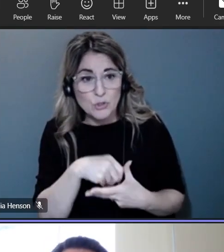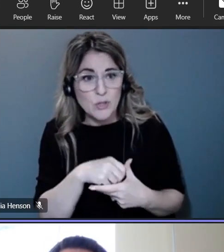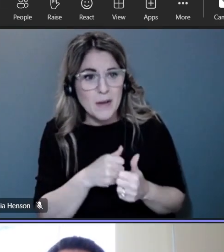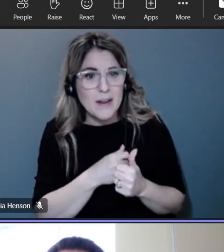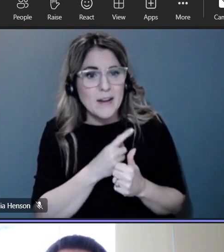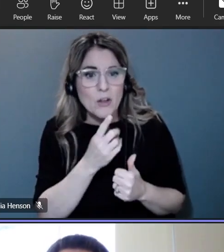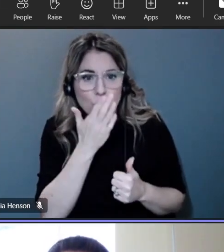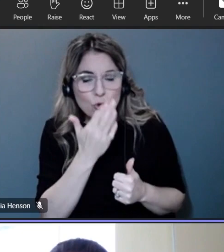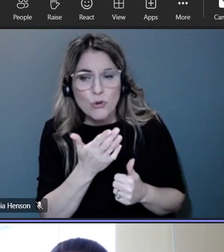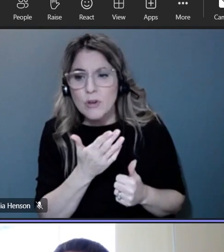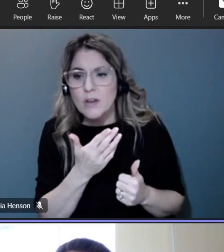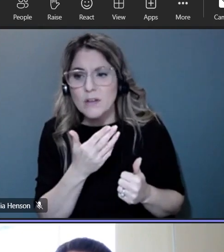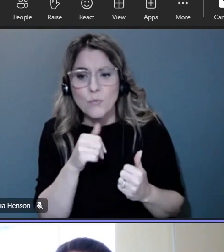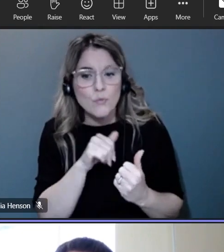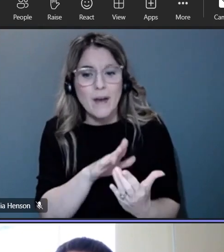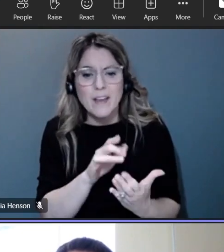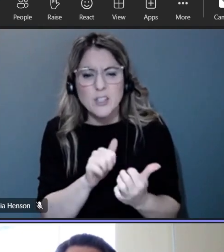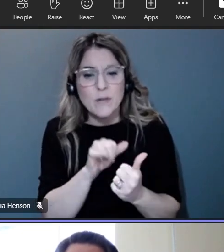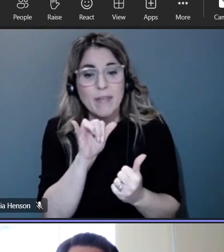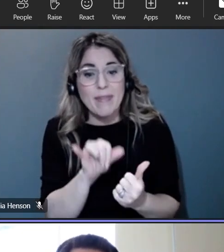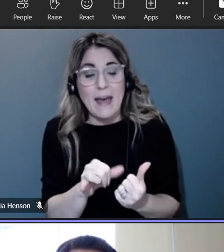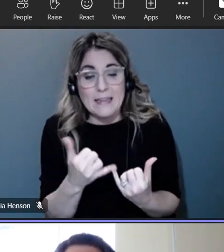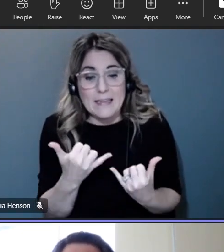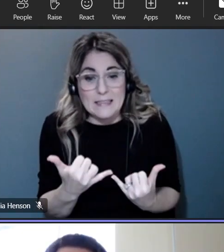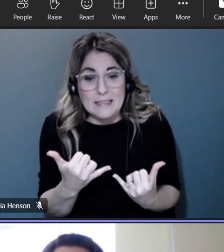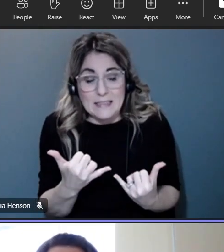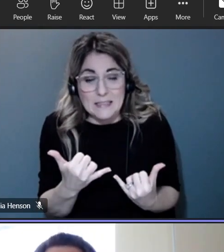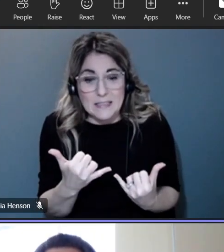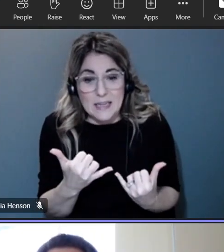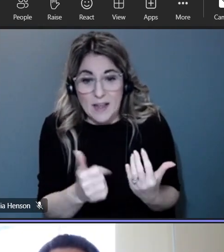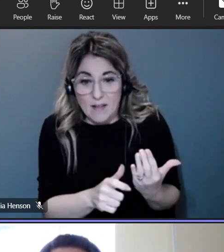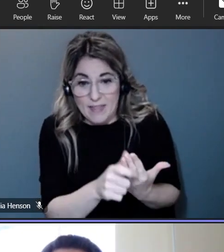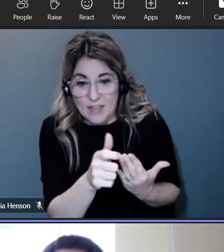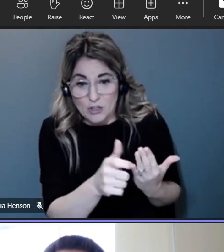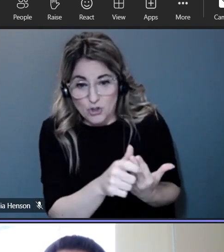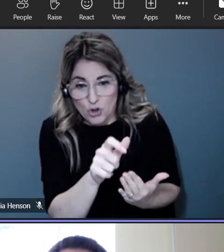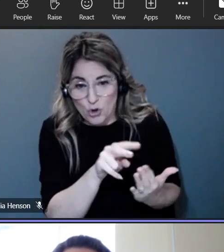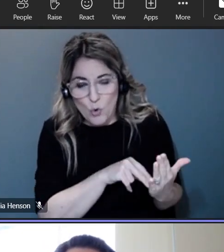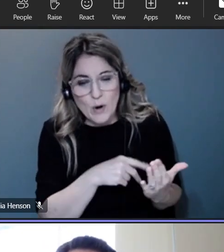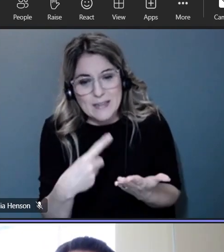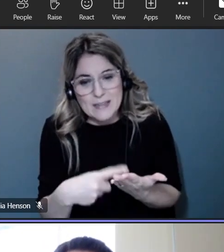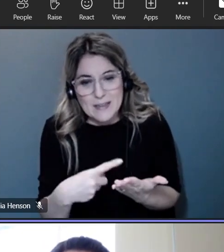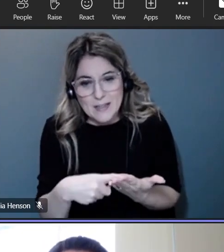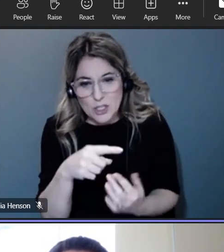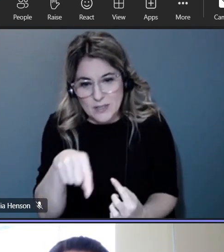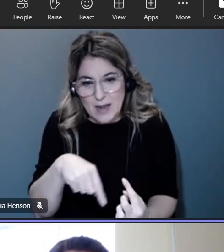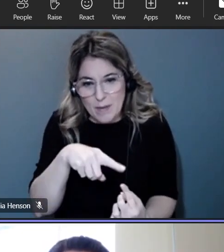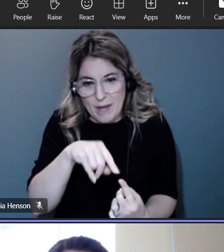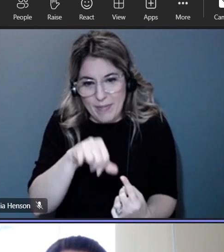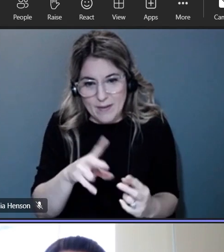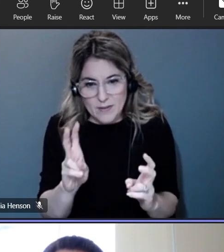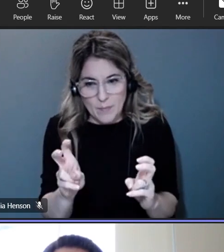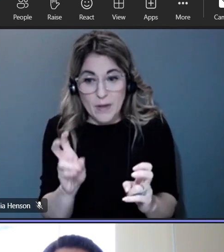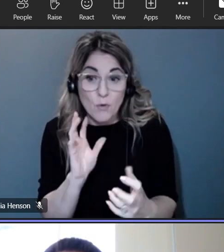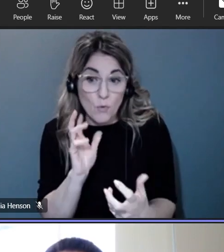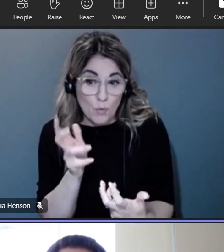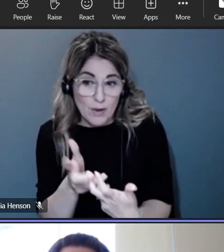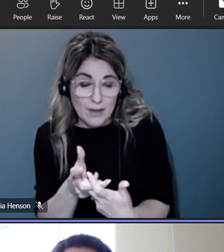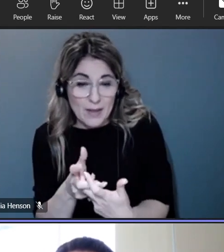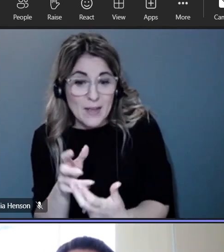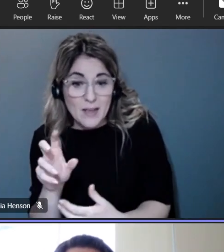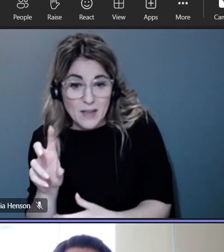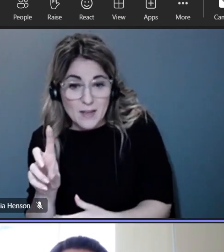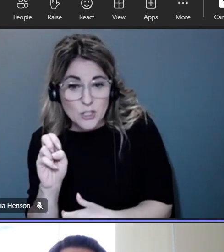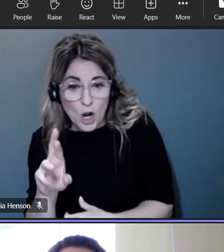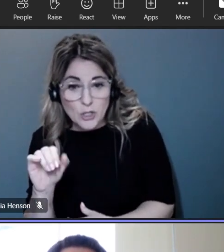way to the existing sort of literature or discussions around this topic which really sort of fits into what dr glass has proposed